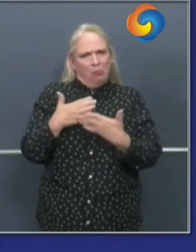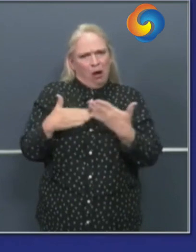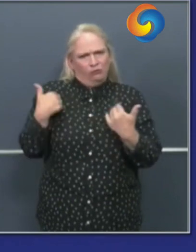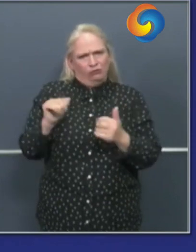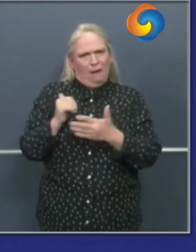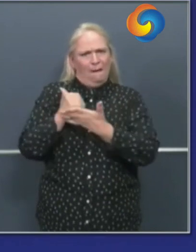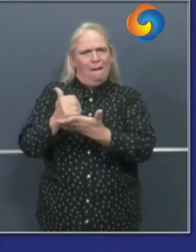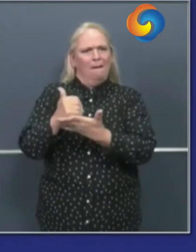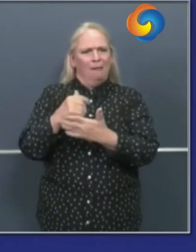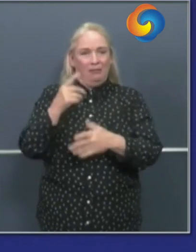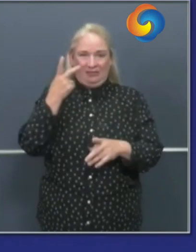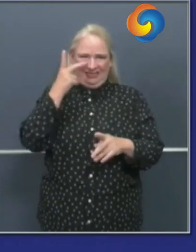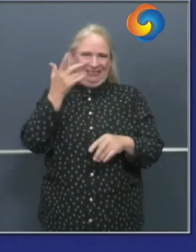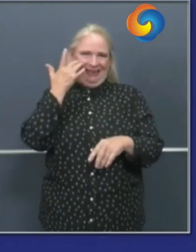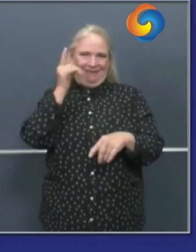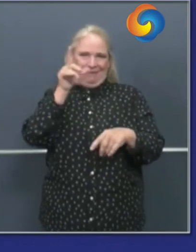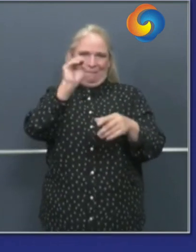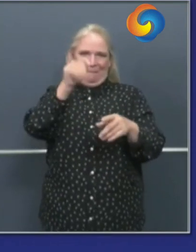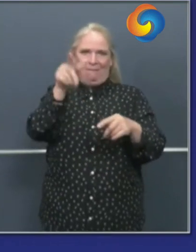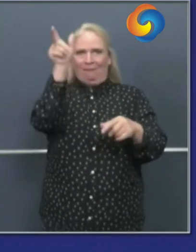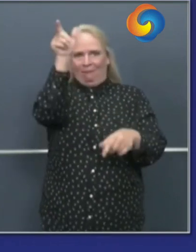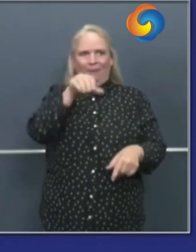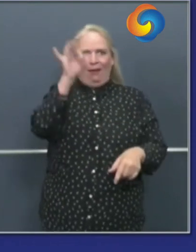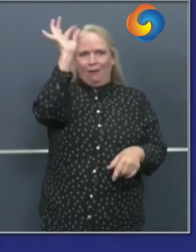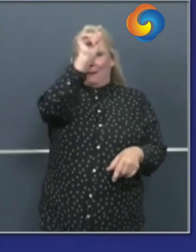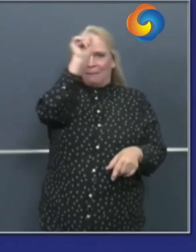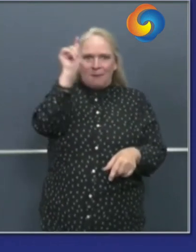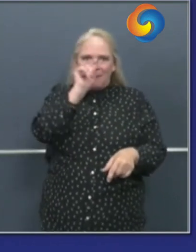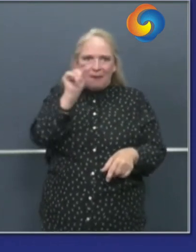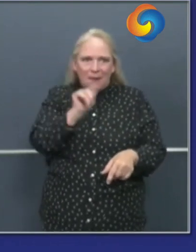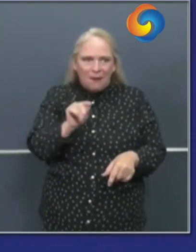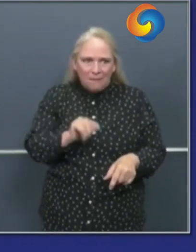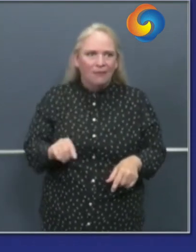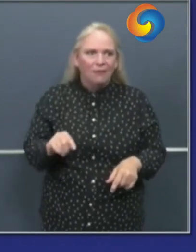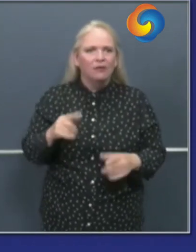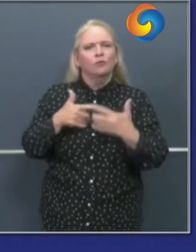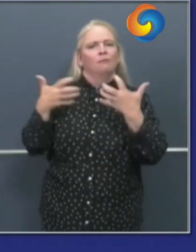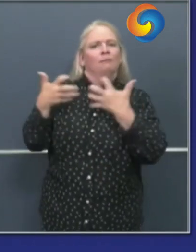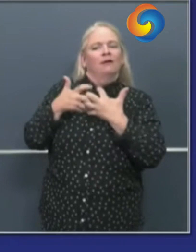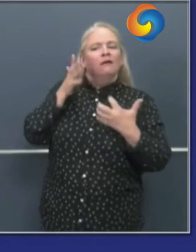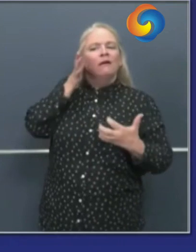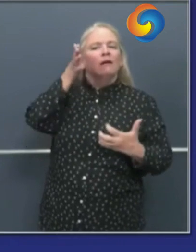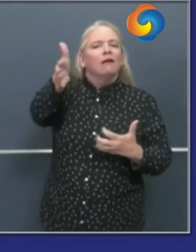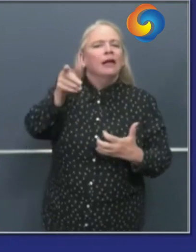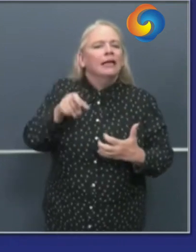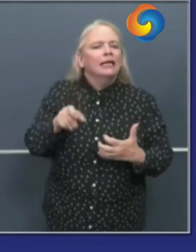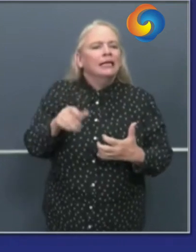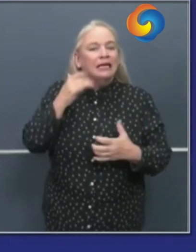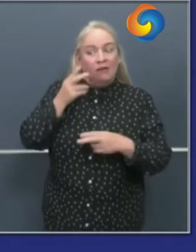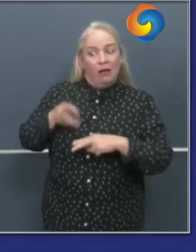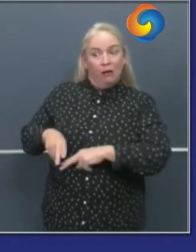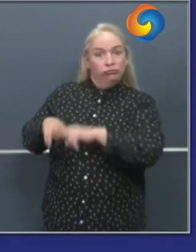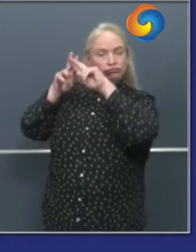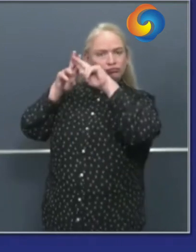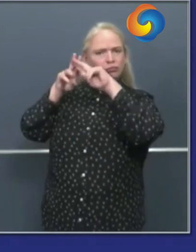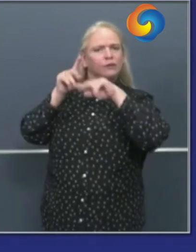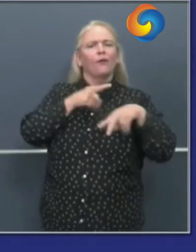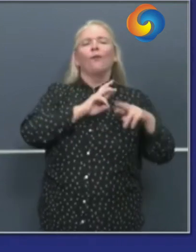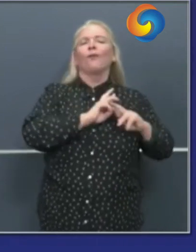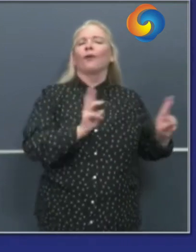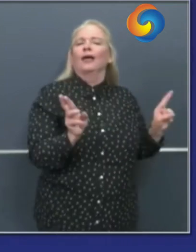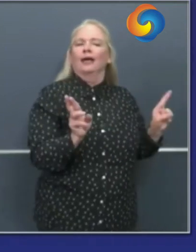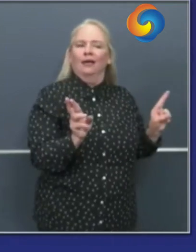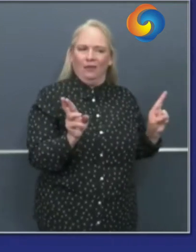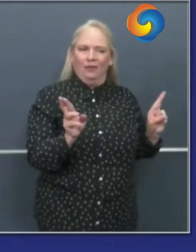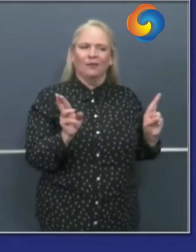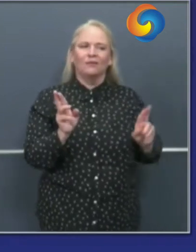a larger portfolio to meet the needs as we see an increase in the spread and transmission of covet 19.